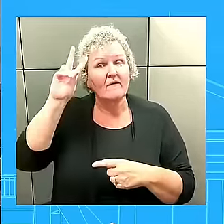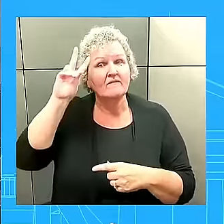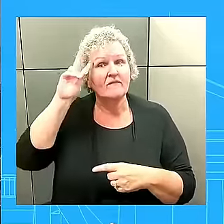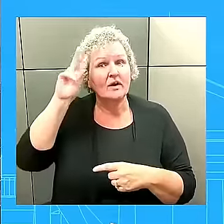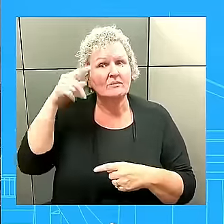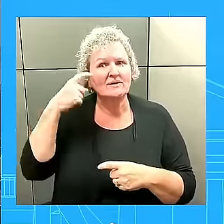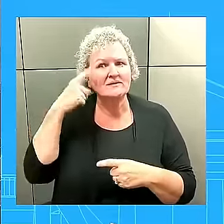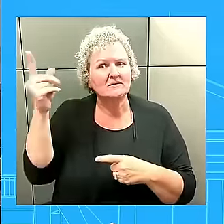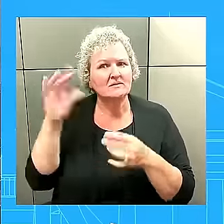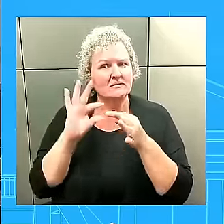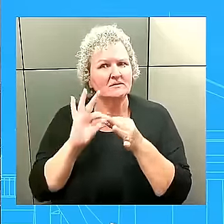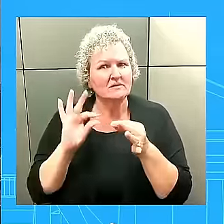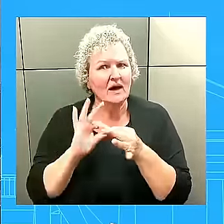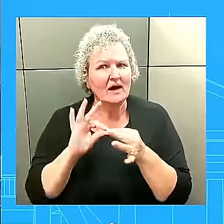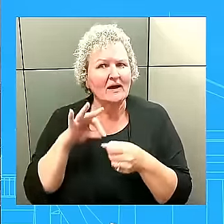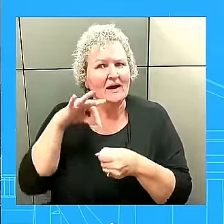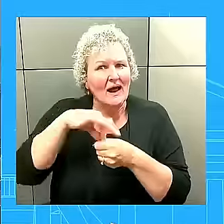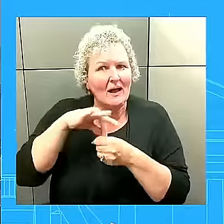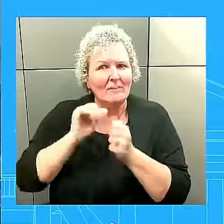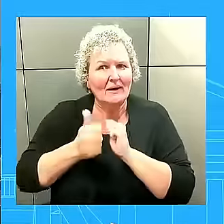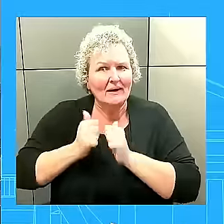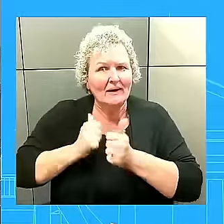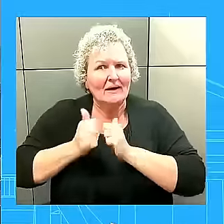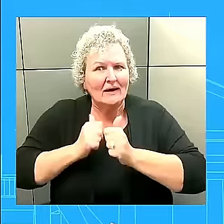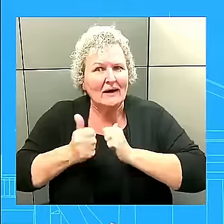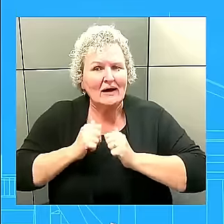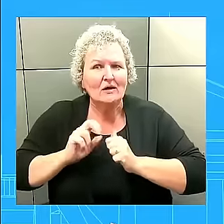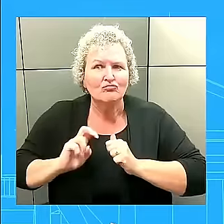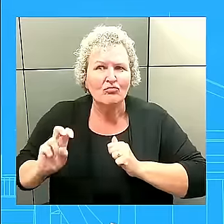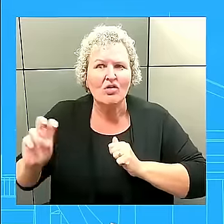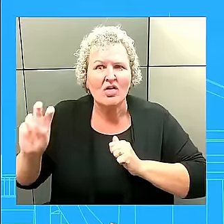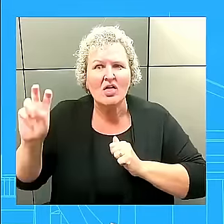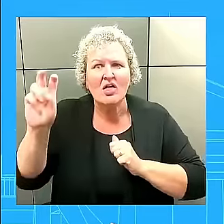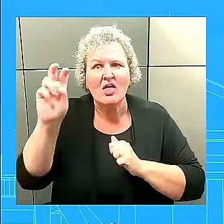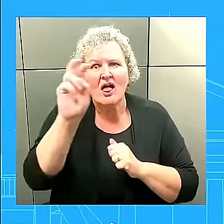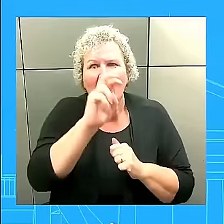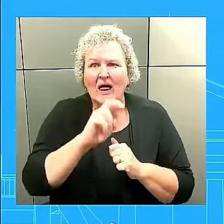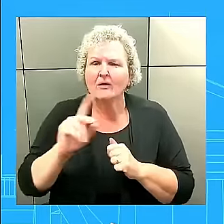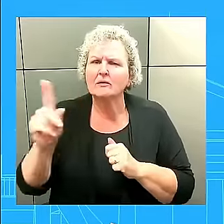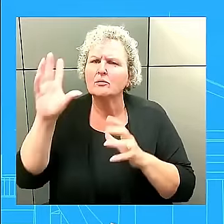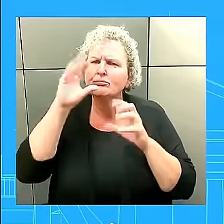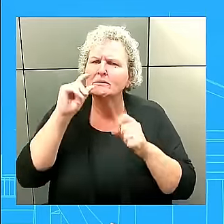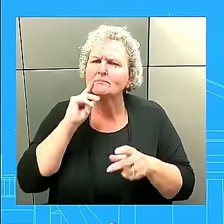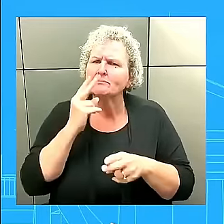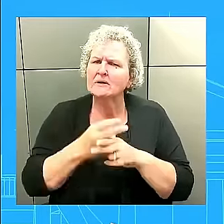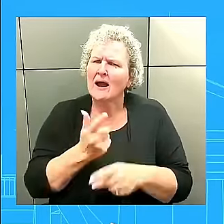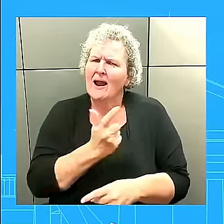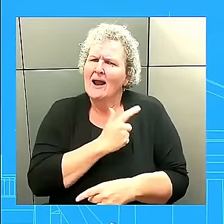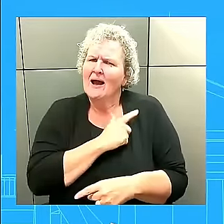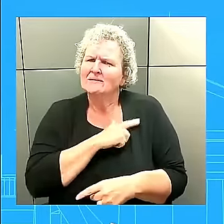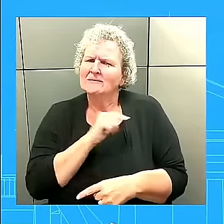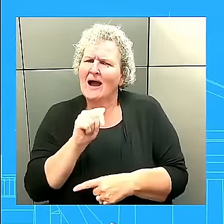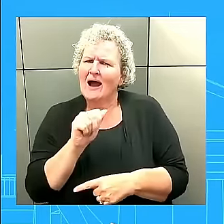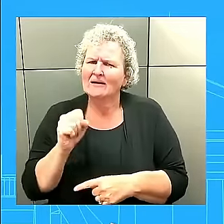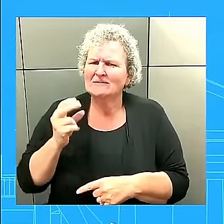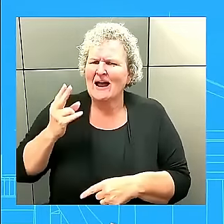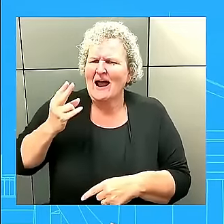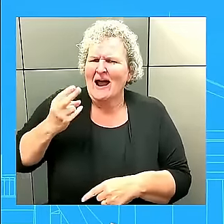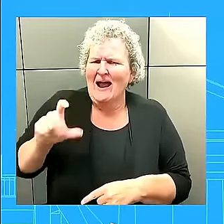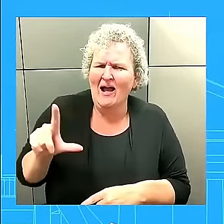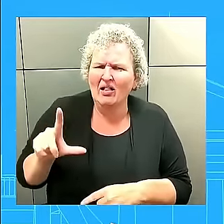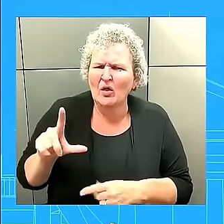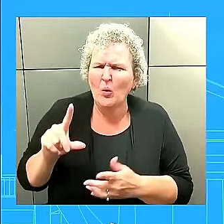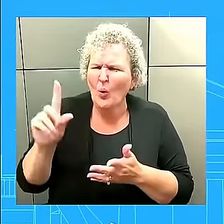I was going to give you an opportunity to respond to that. I would check the source. Pay real close attention to who's saying that.